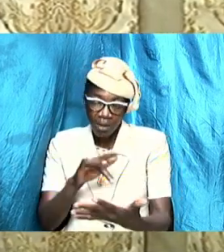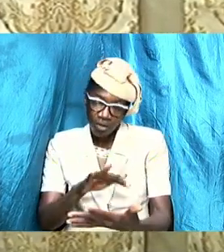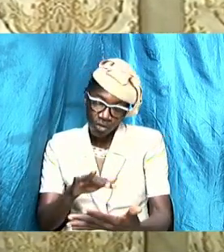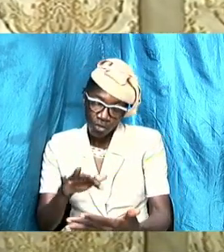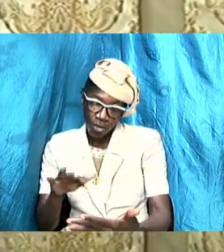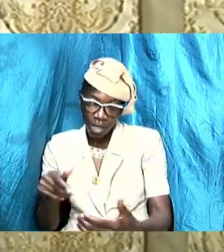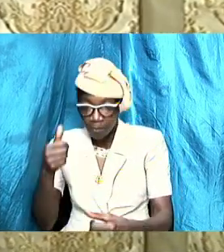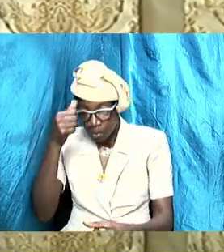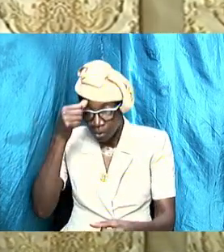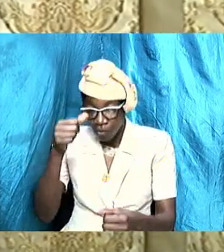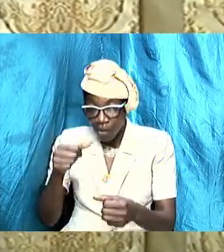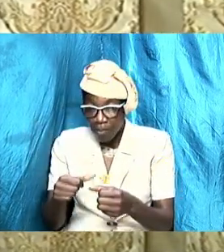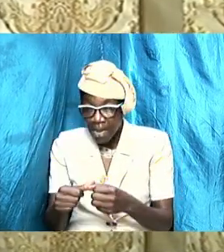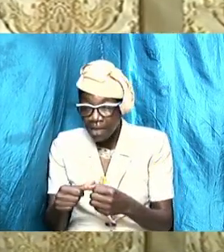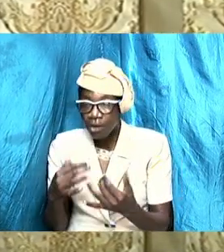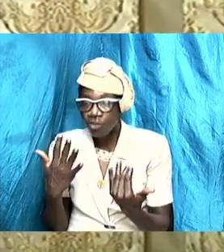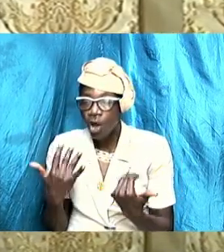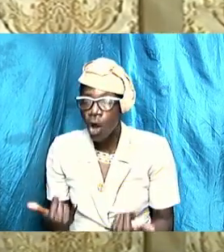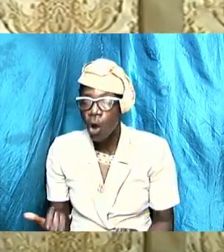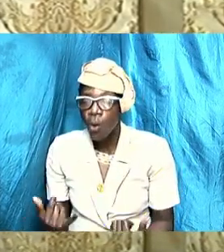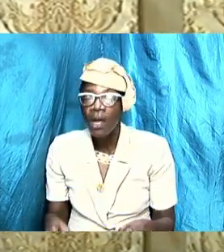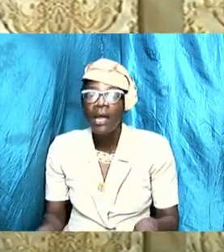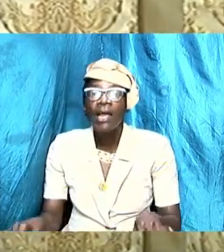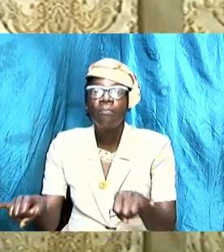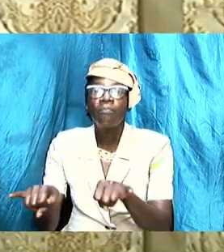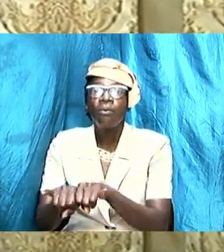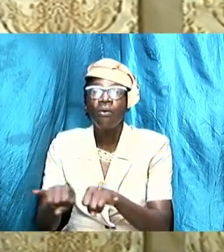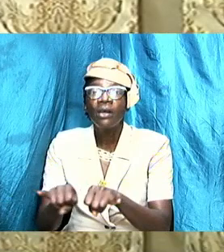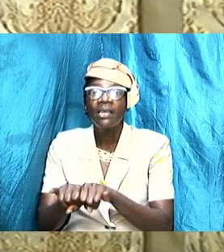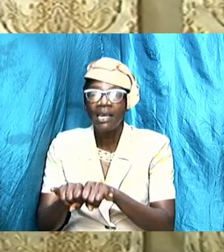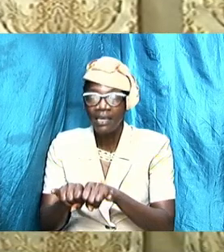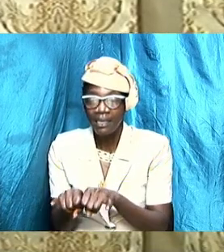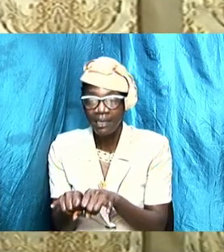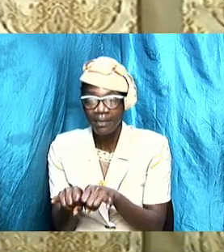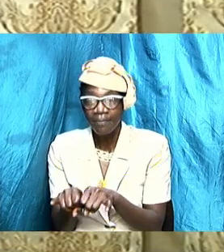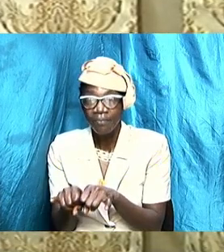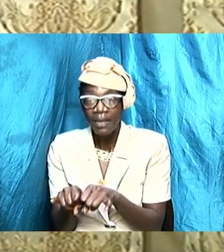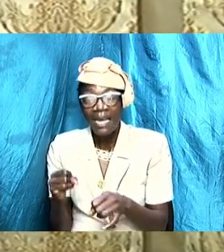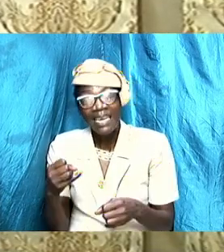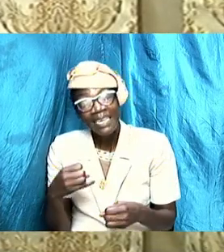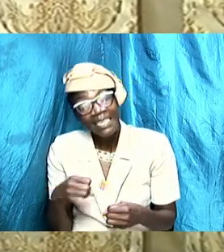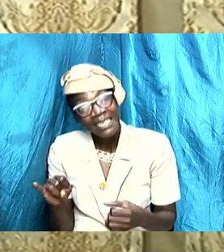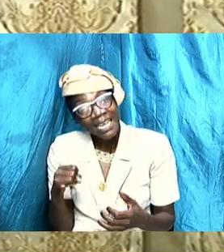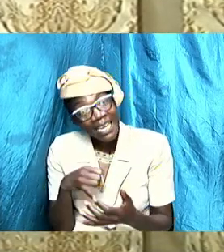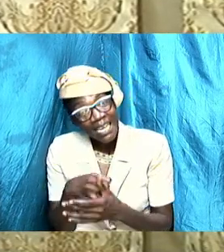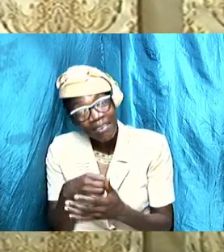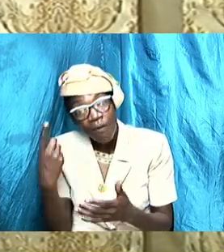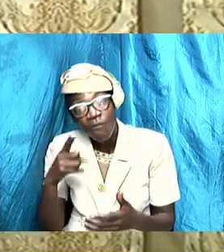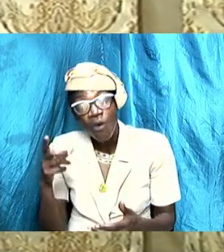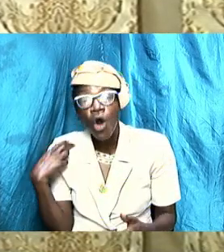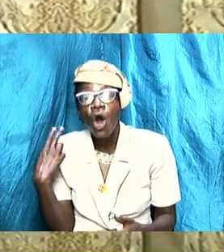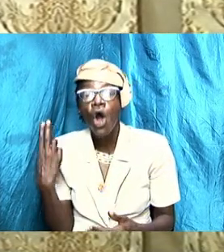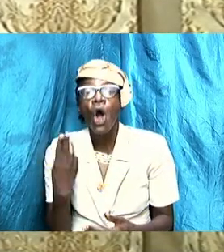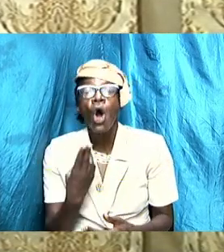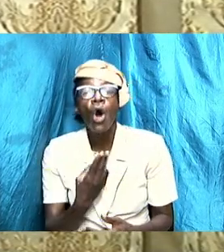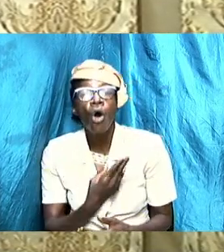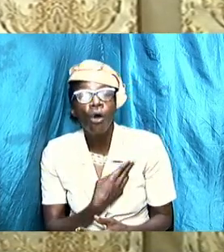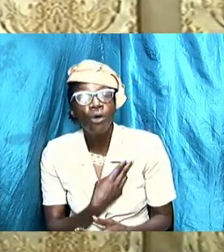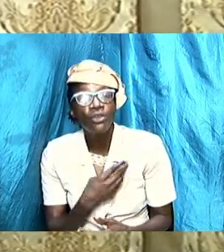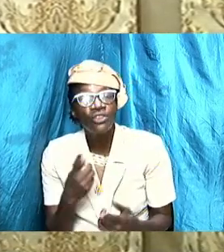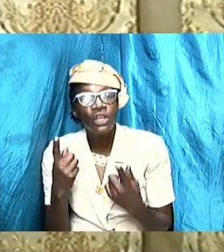how important it is, how crucial it is for us to